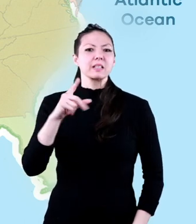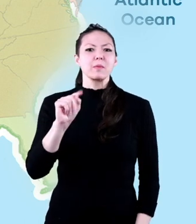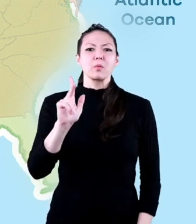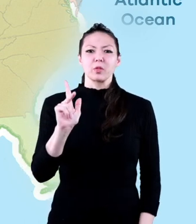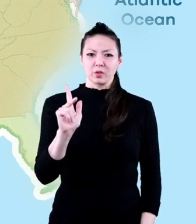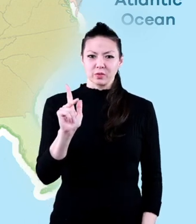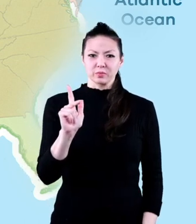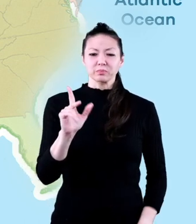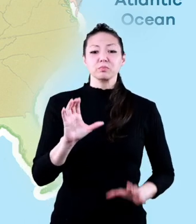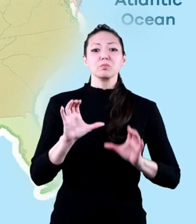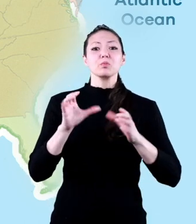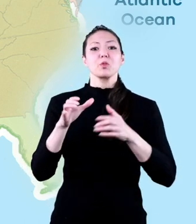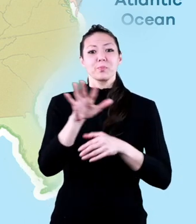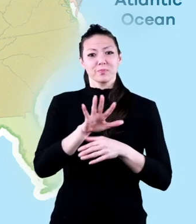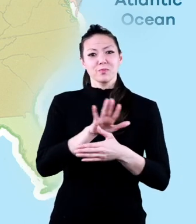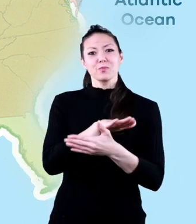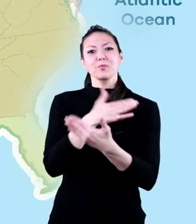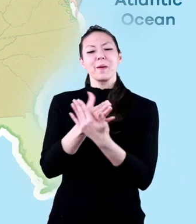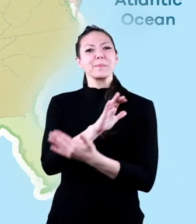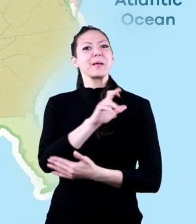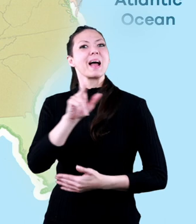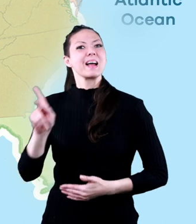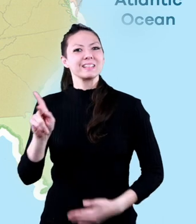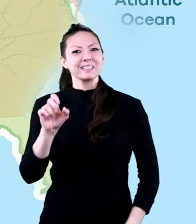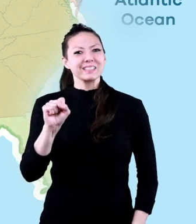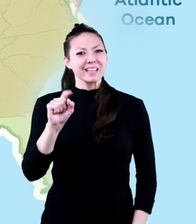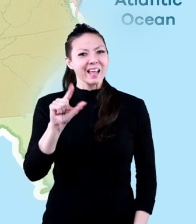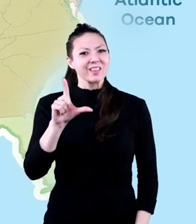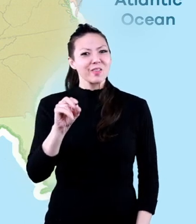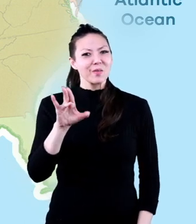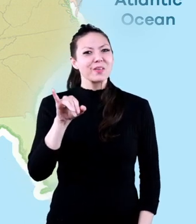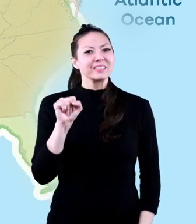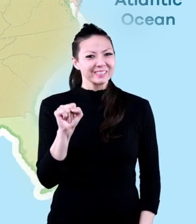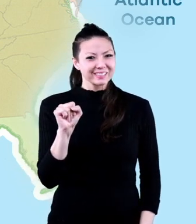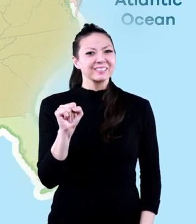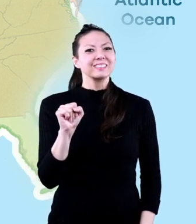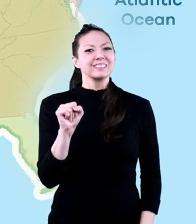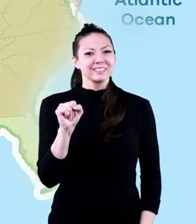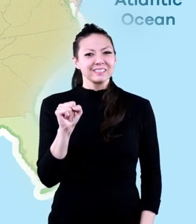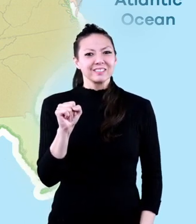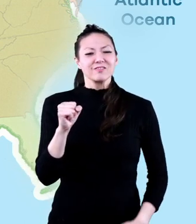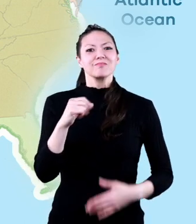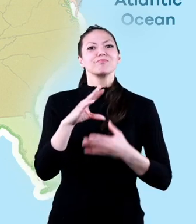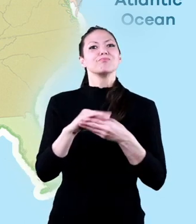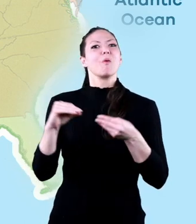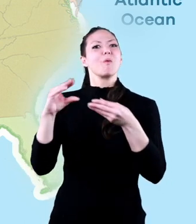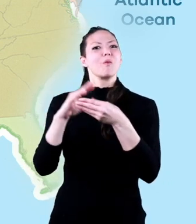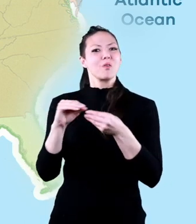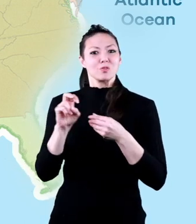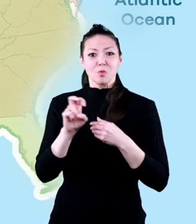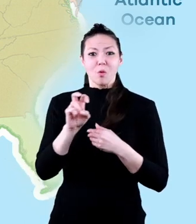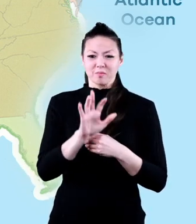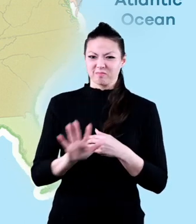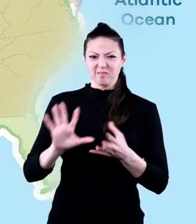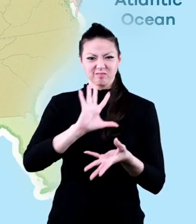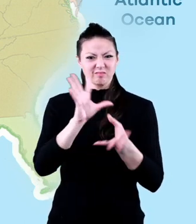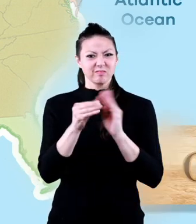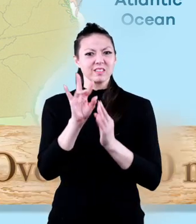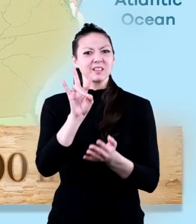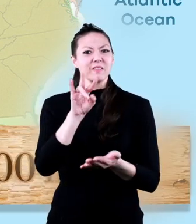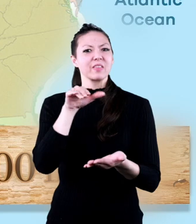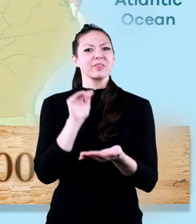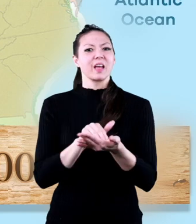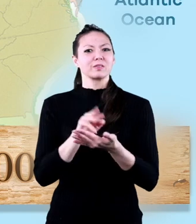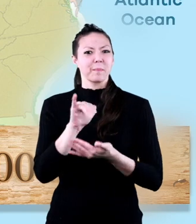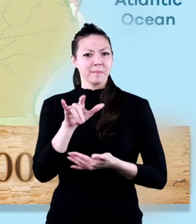on September 23rd, the group arrived back in St. Louis. All told, the journey was